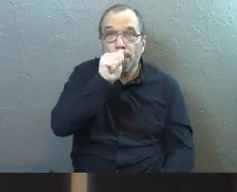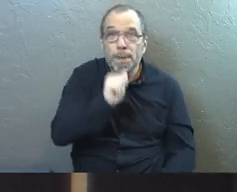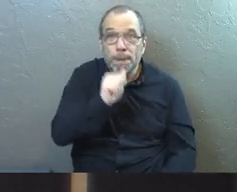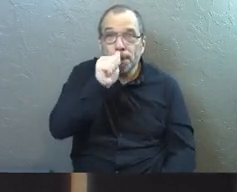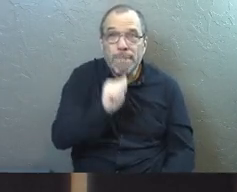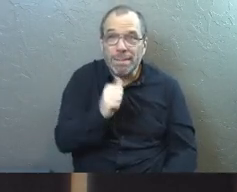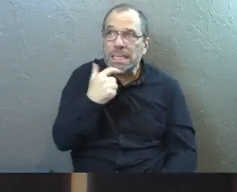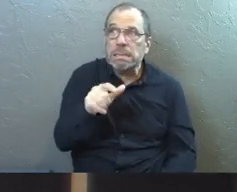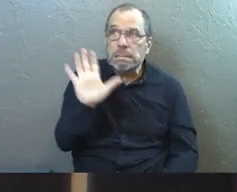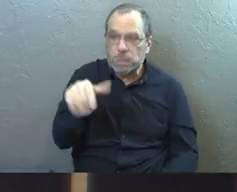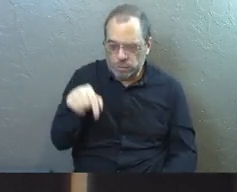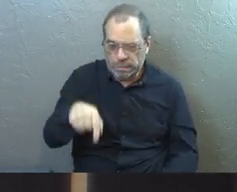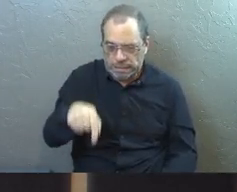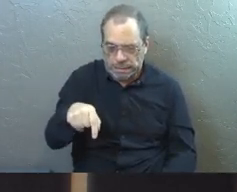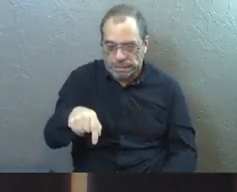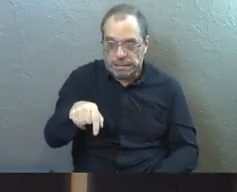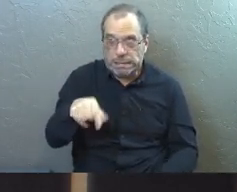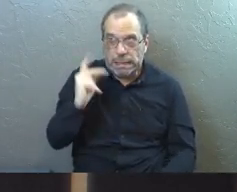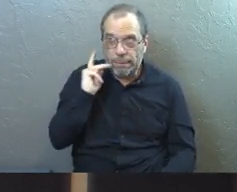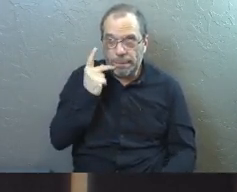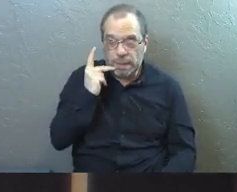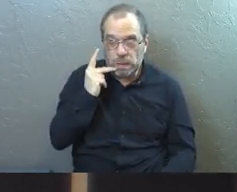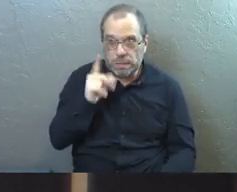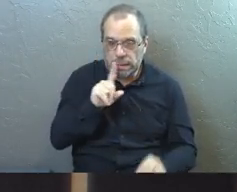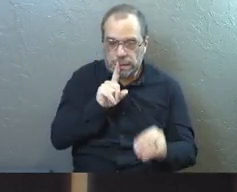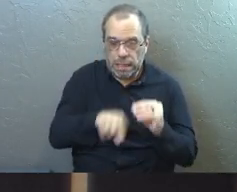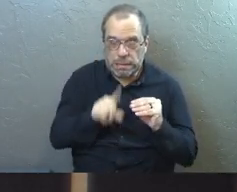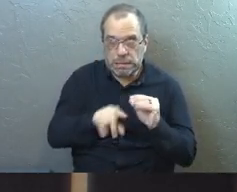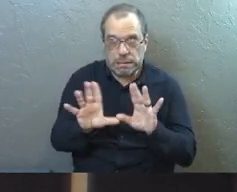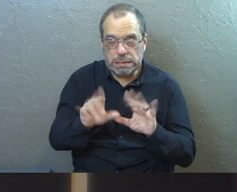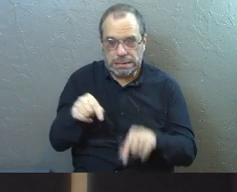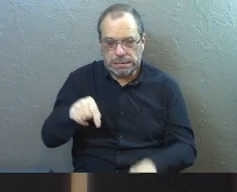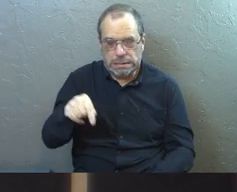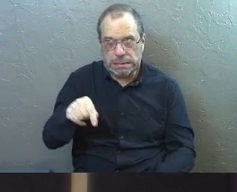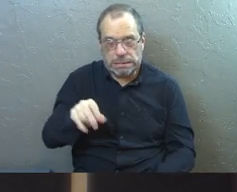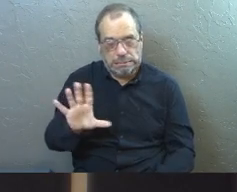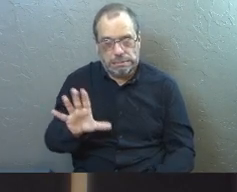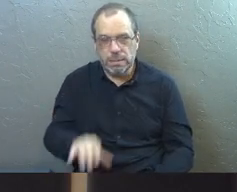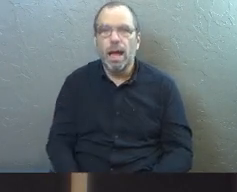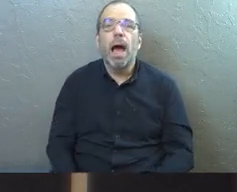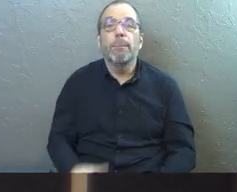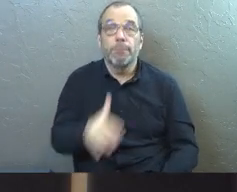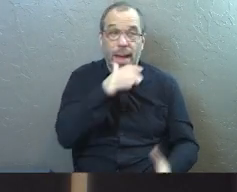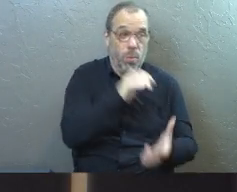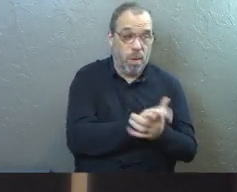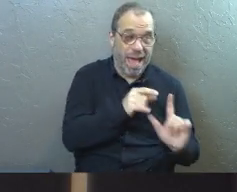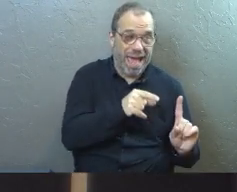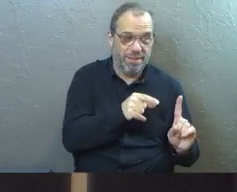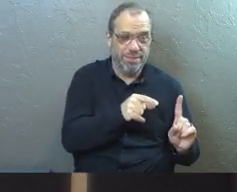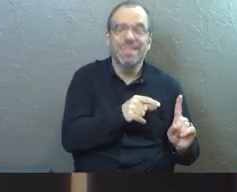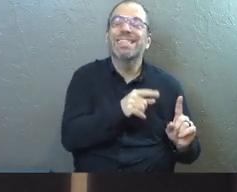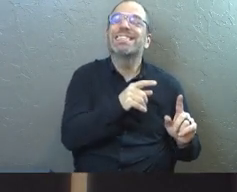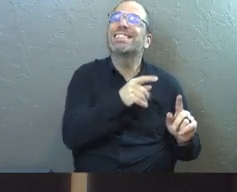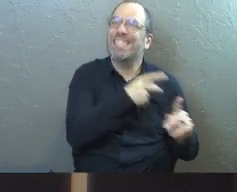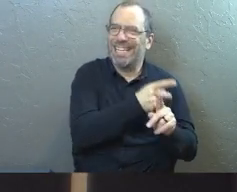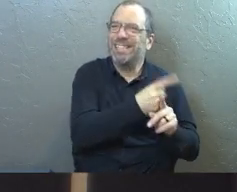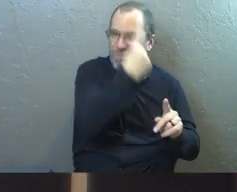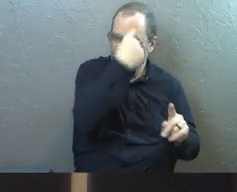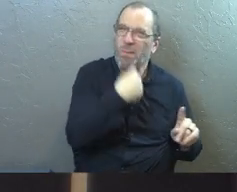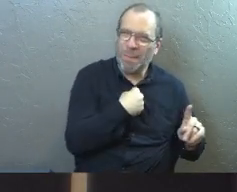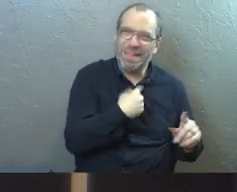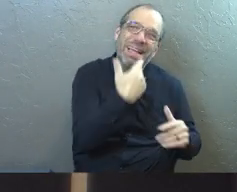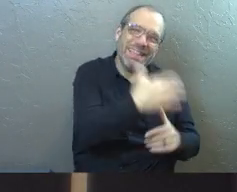having to say something and make it awkward because I just, I just not wired that way. But I have my wife who does it for me. So